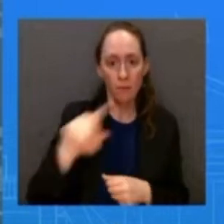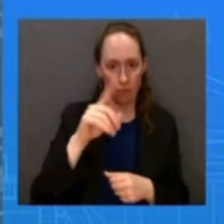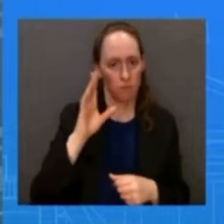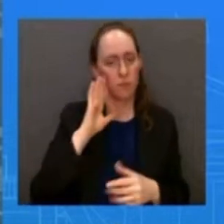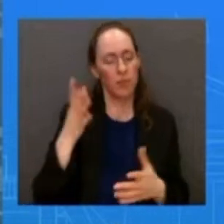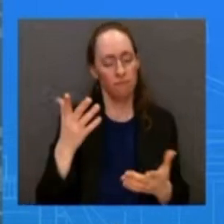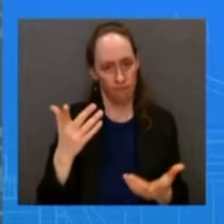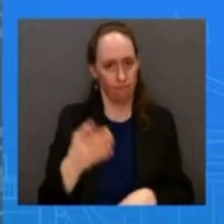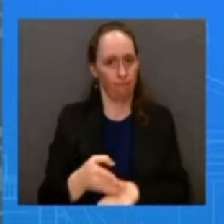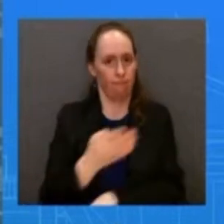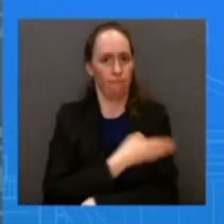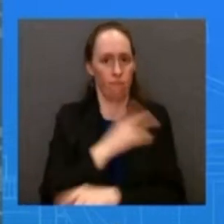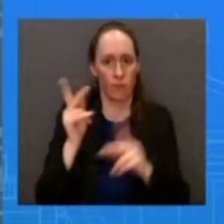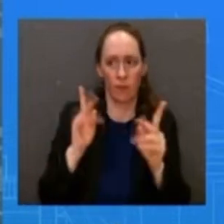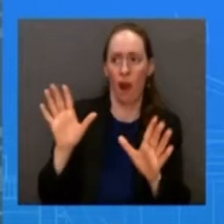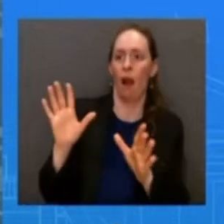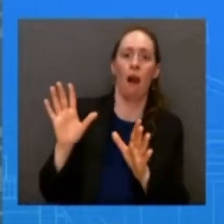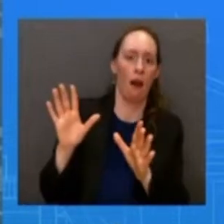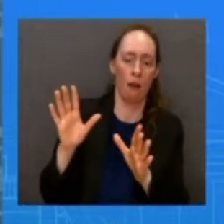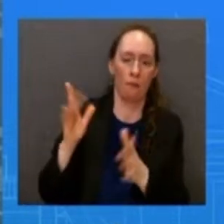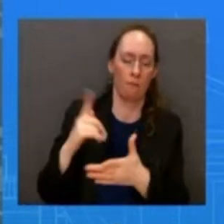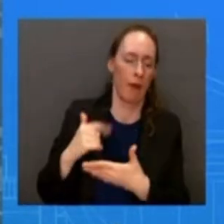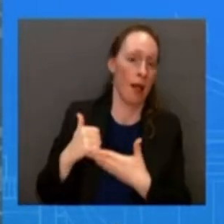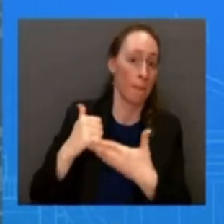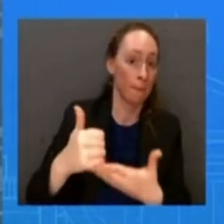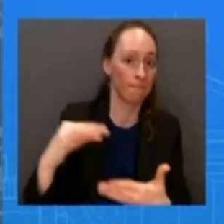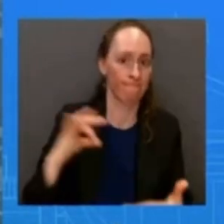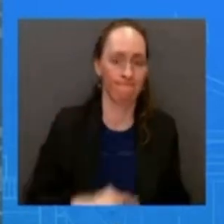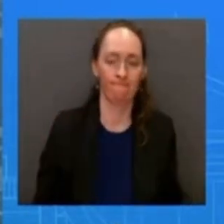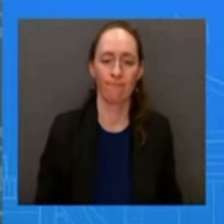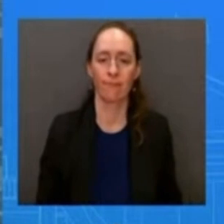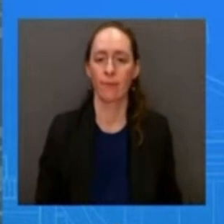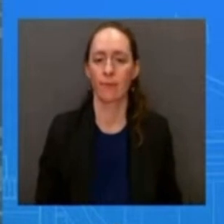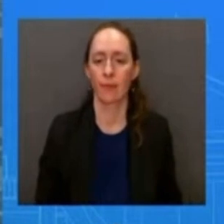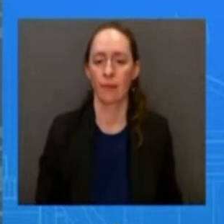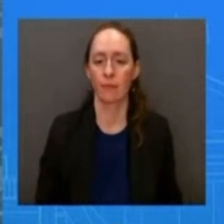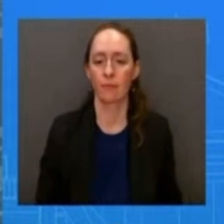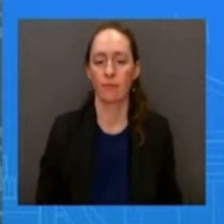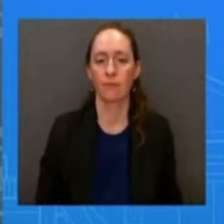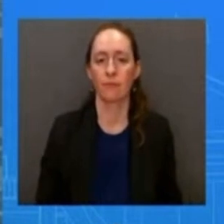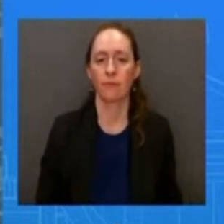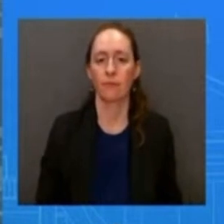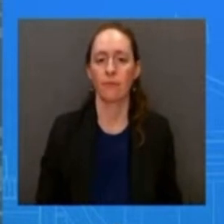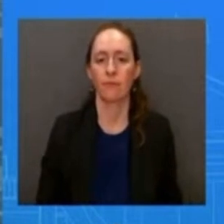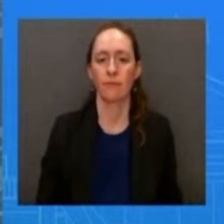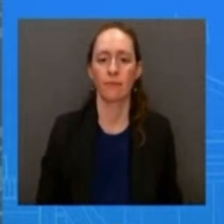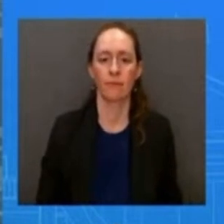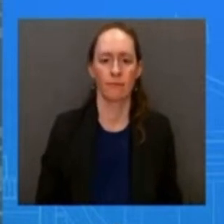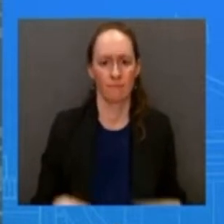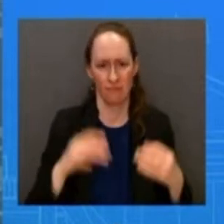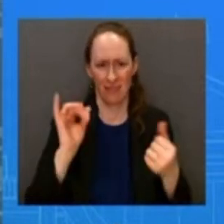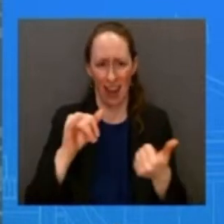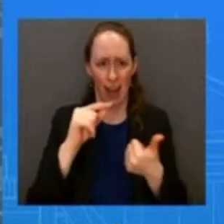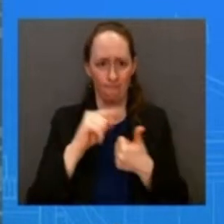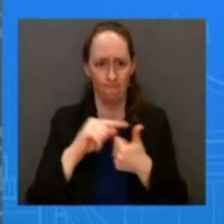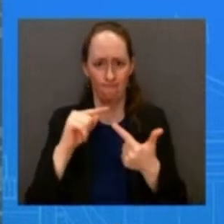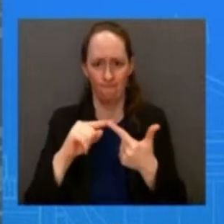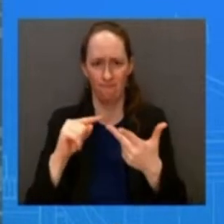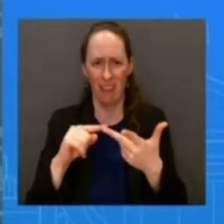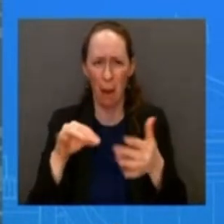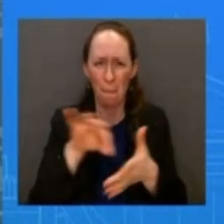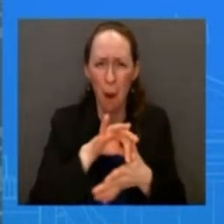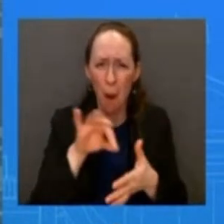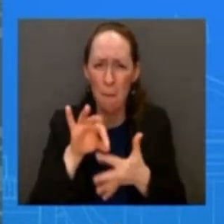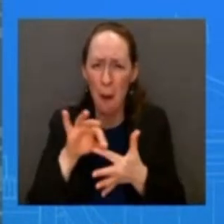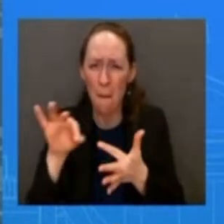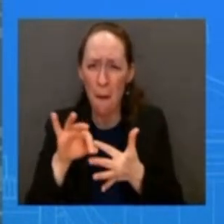all of these steps are crucial uh they're important this is a president hat that has been a long a long time champion when